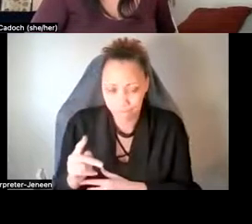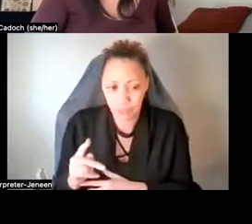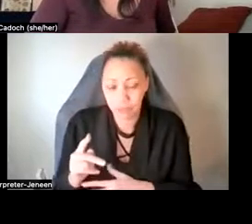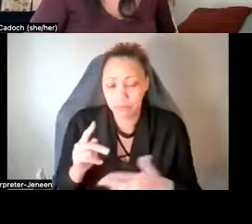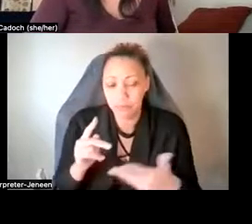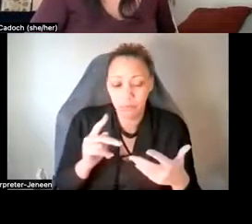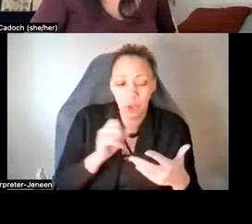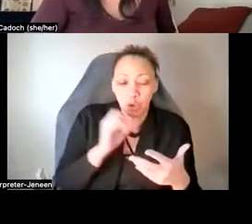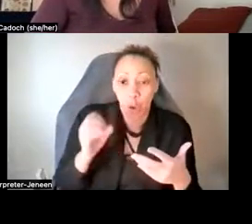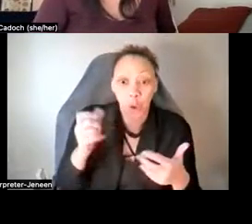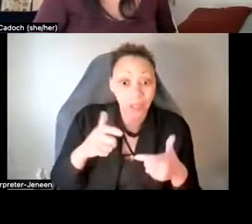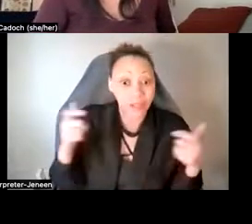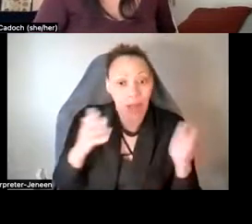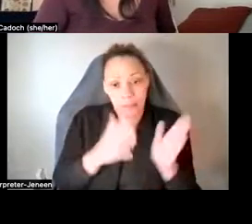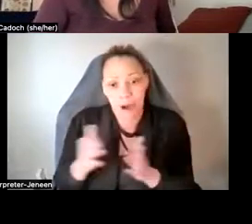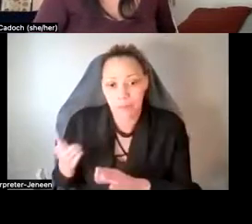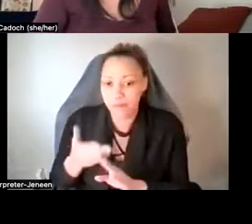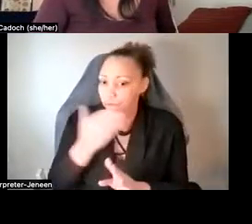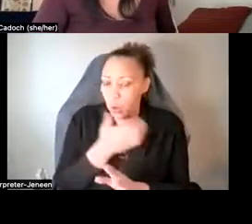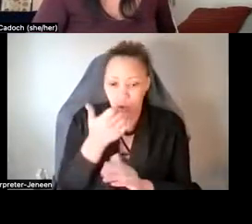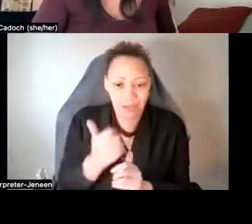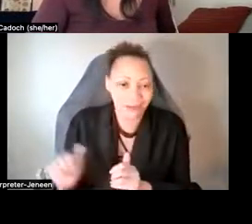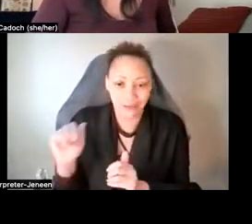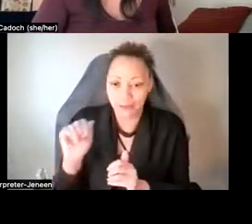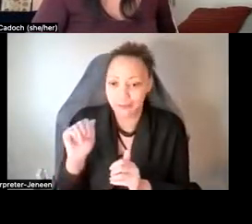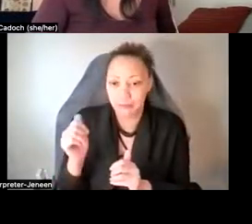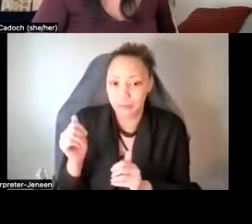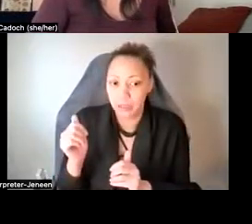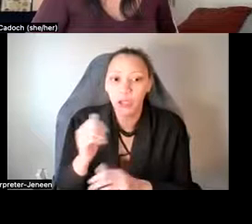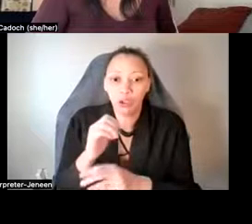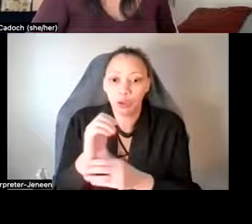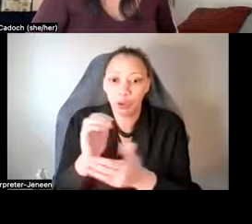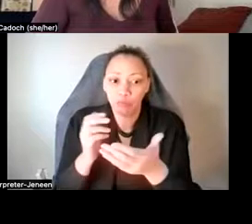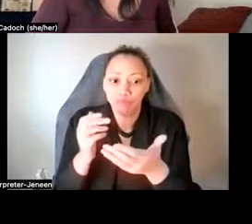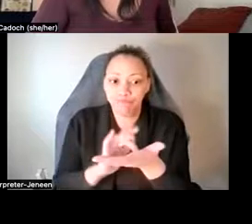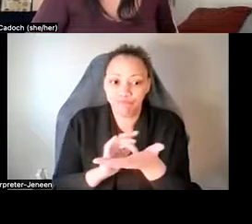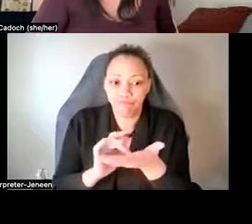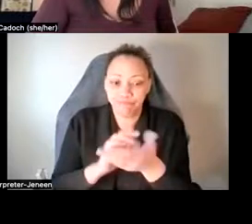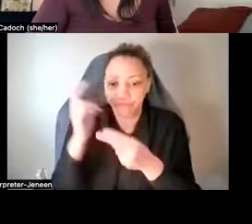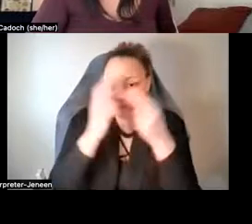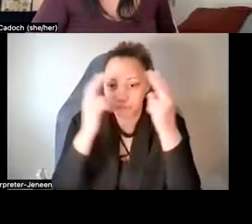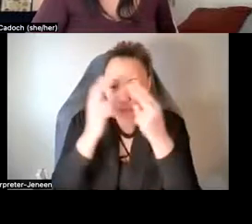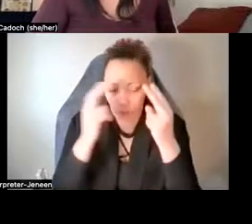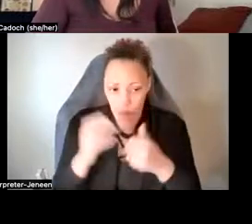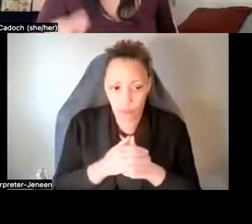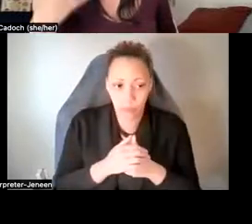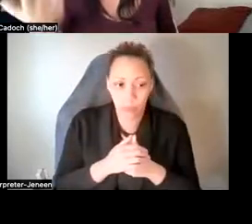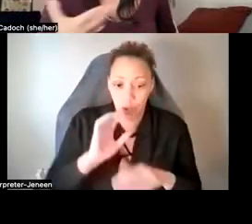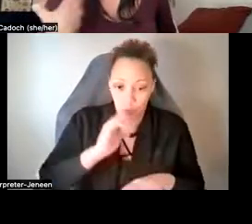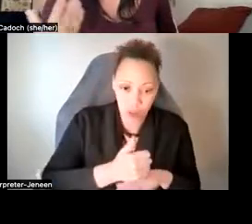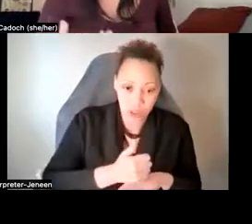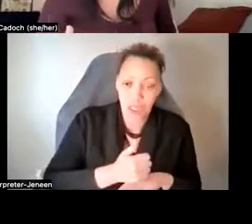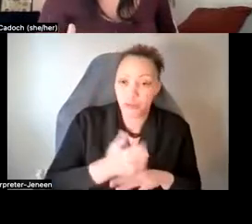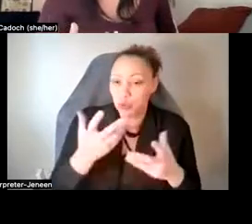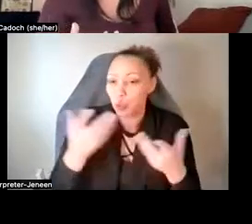to come before any psychedelic is given. Um, and so this is where you'll set intentions, you'll set goals, and you'll